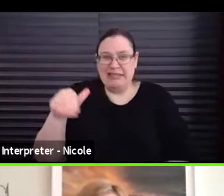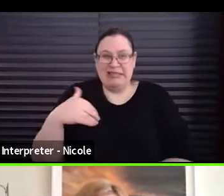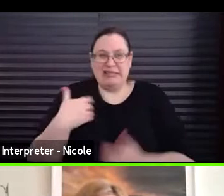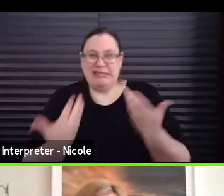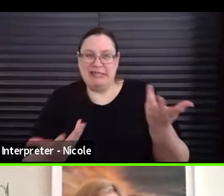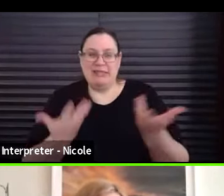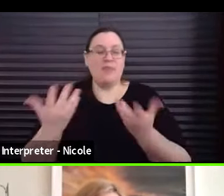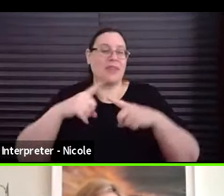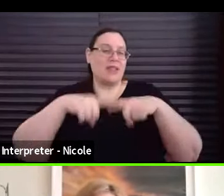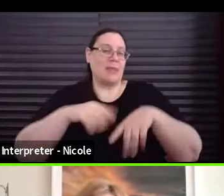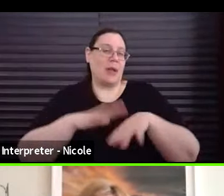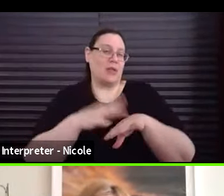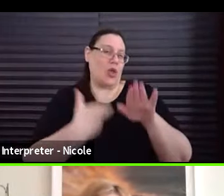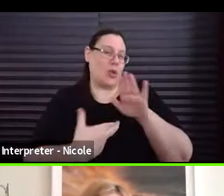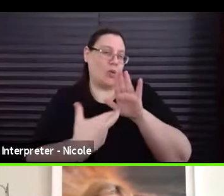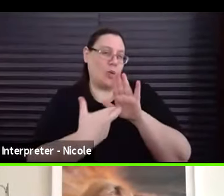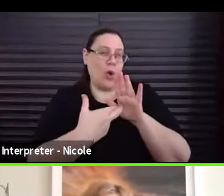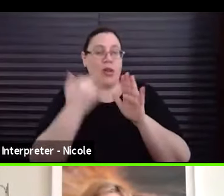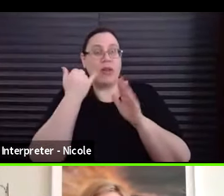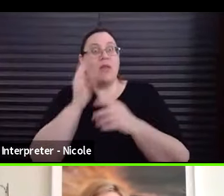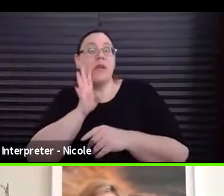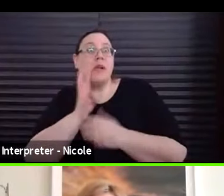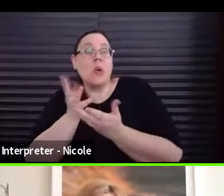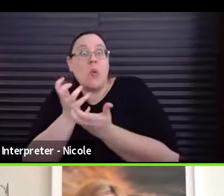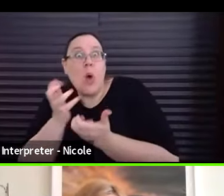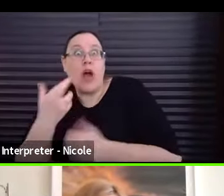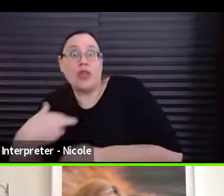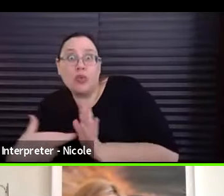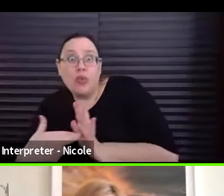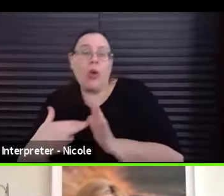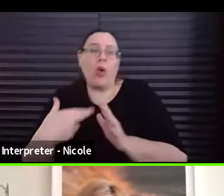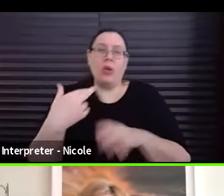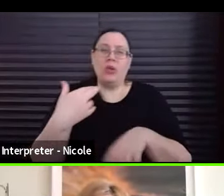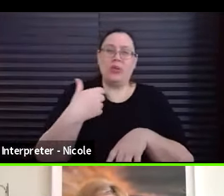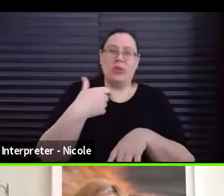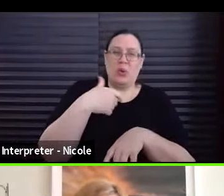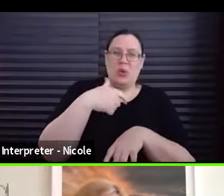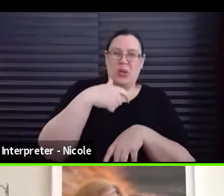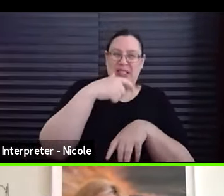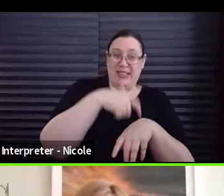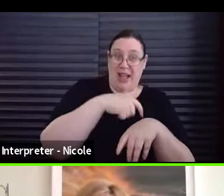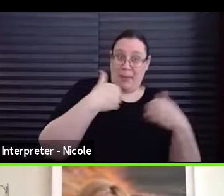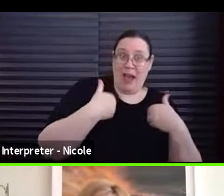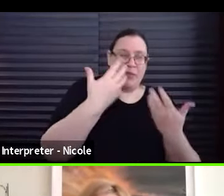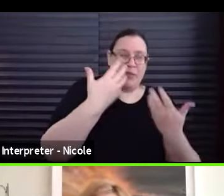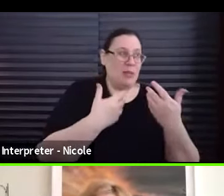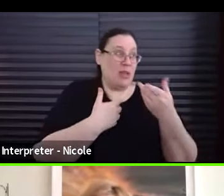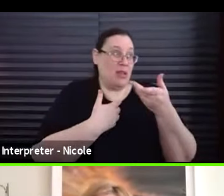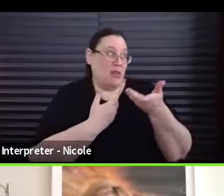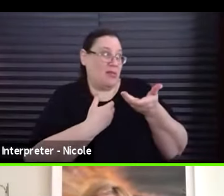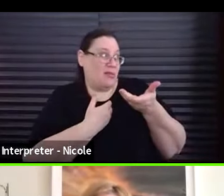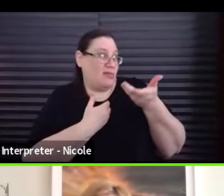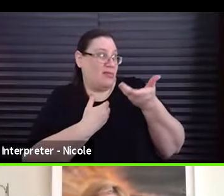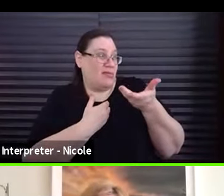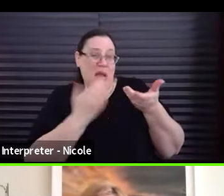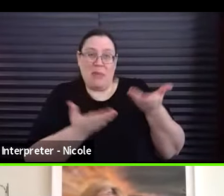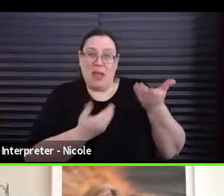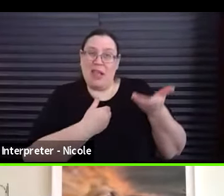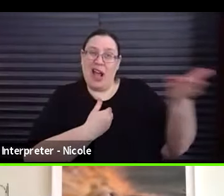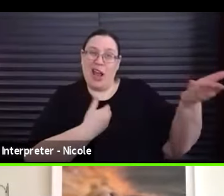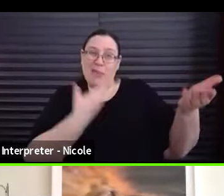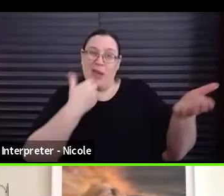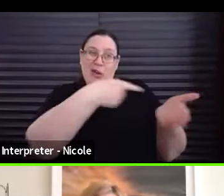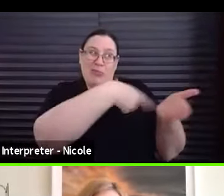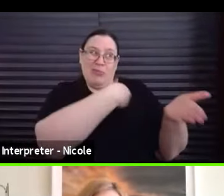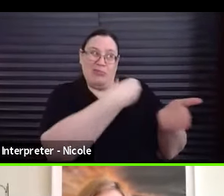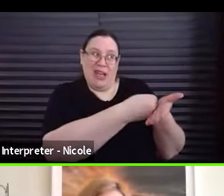on the role. If you really want to do it, if you have time, if it's not pulling you from potential higher paying work, it's probably going to depend where you